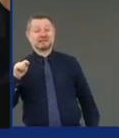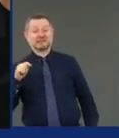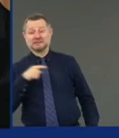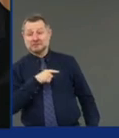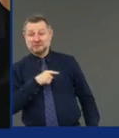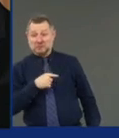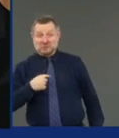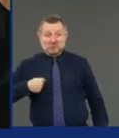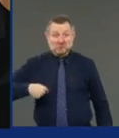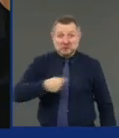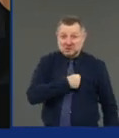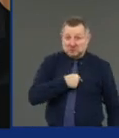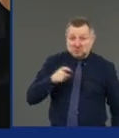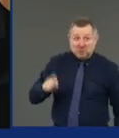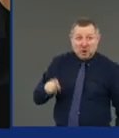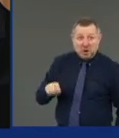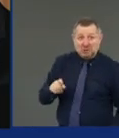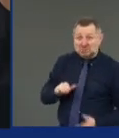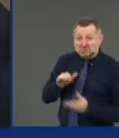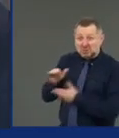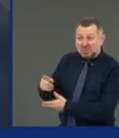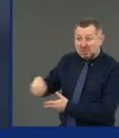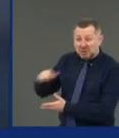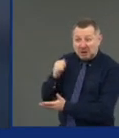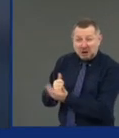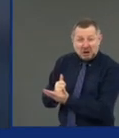out? That's not right.